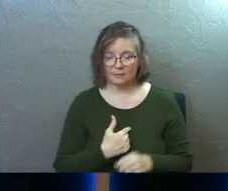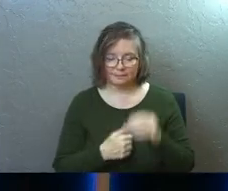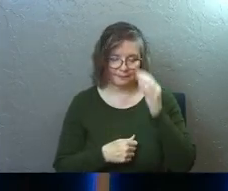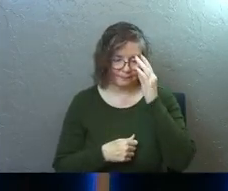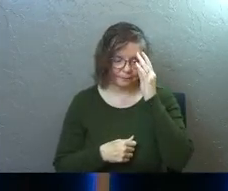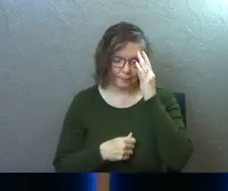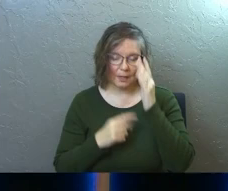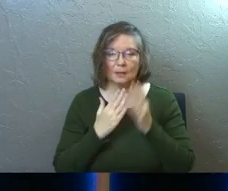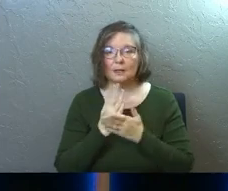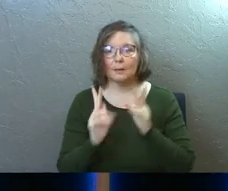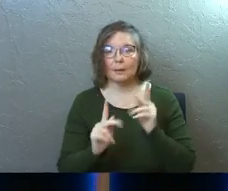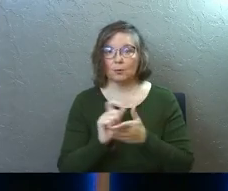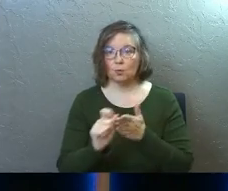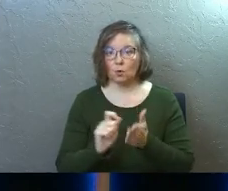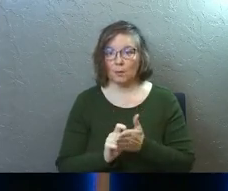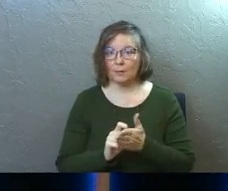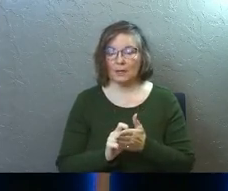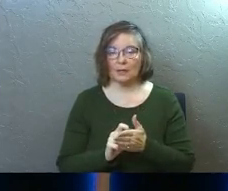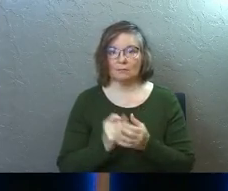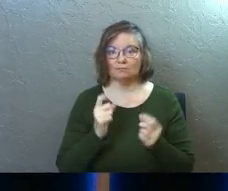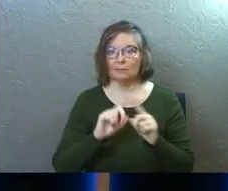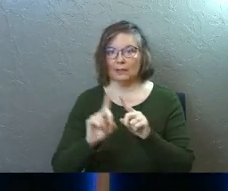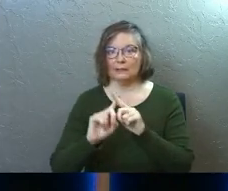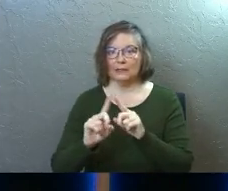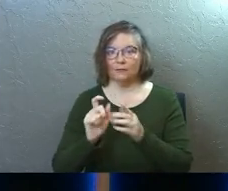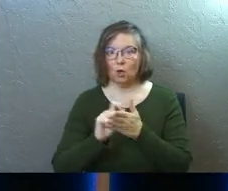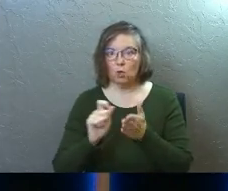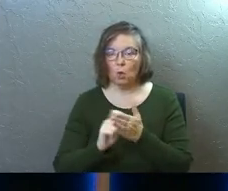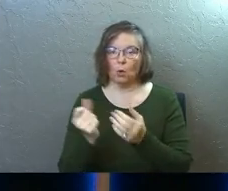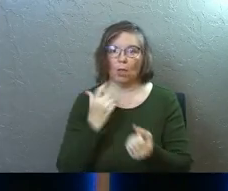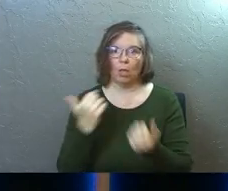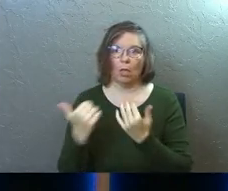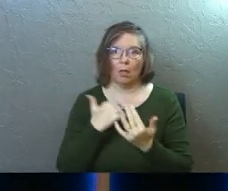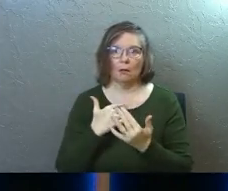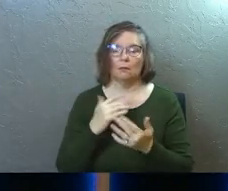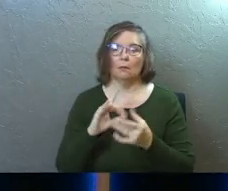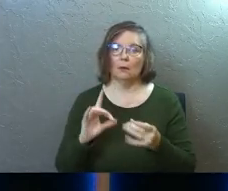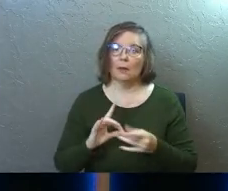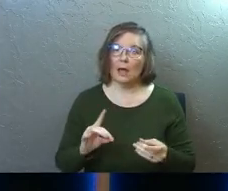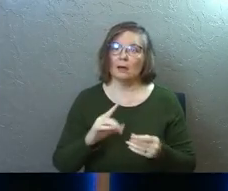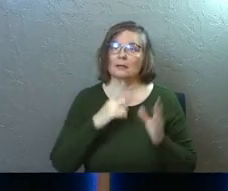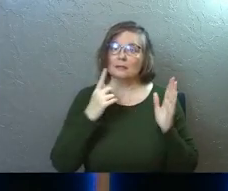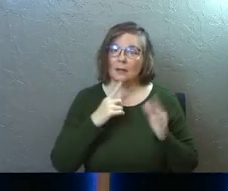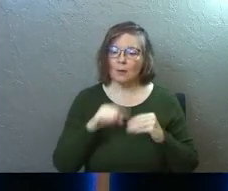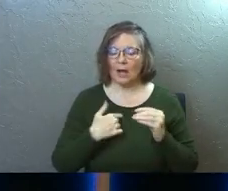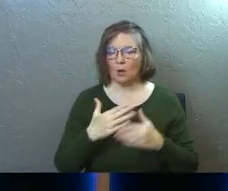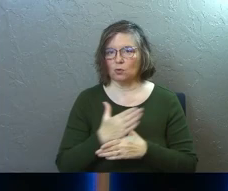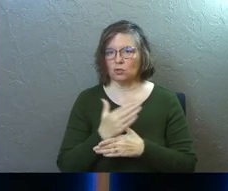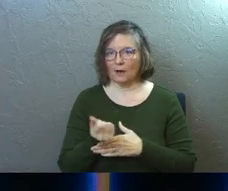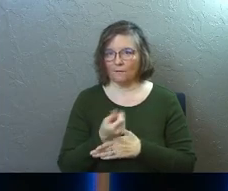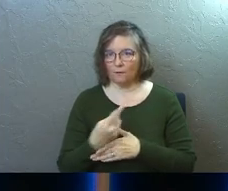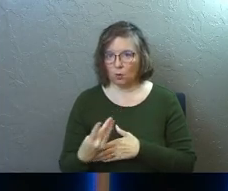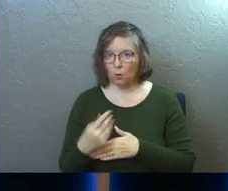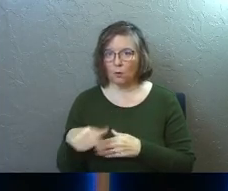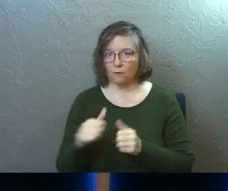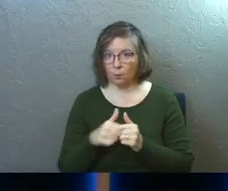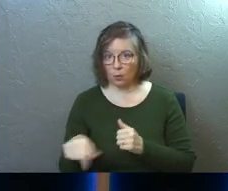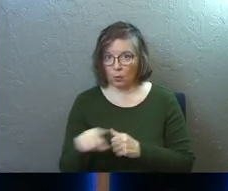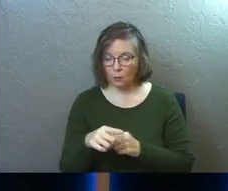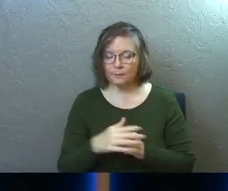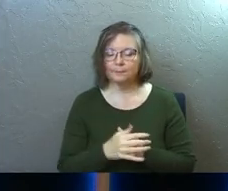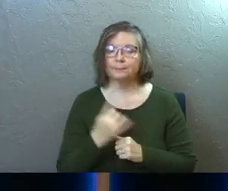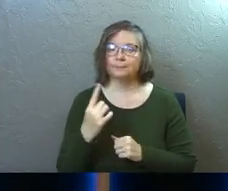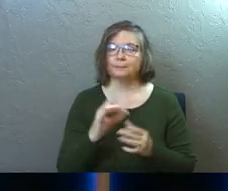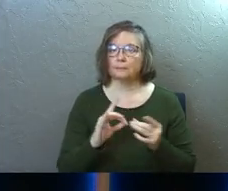Some people wrote me just kind of a flood of notes and letters and testimonies. And I'll just share just a couple of them with you.